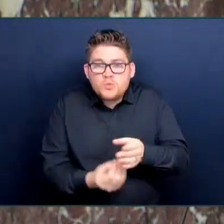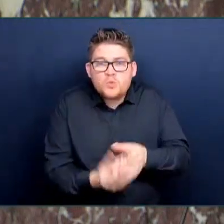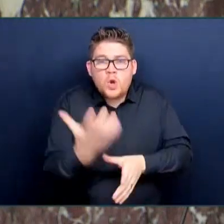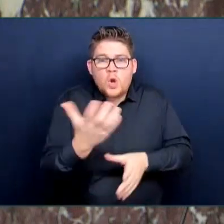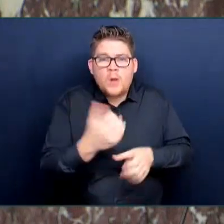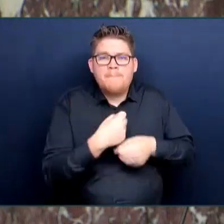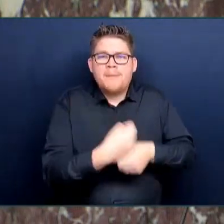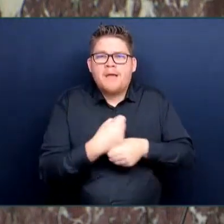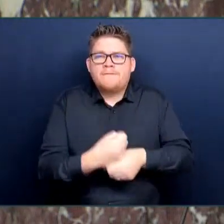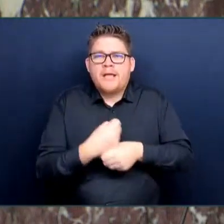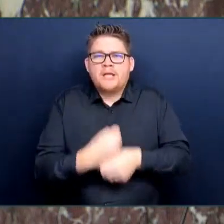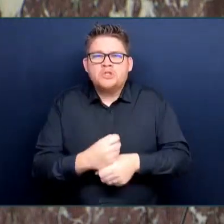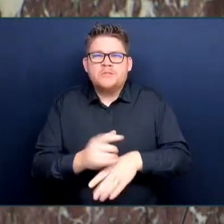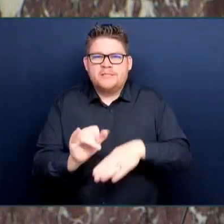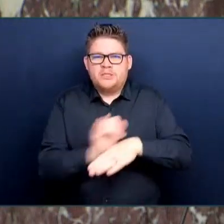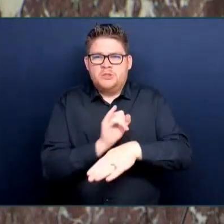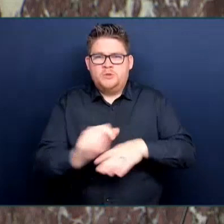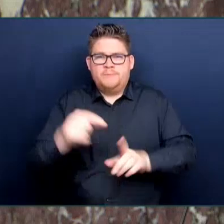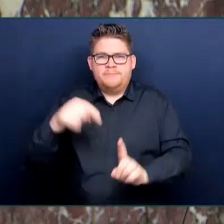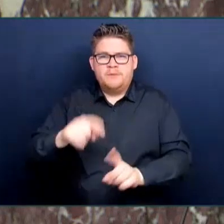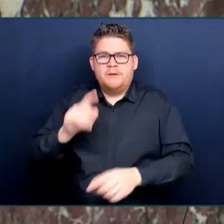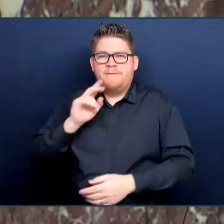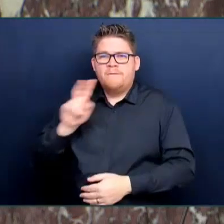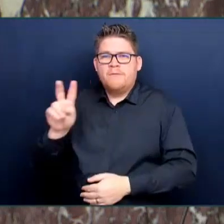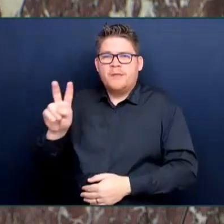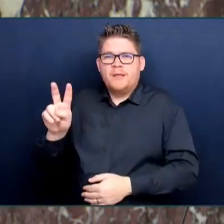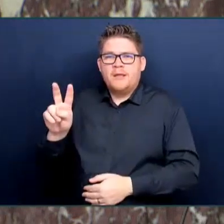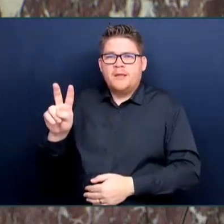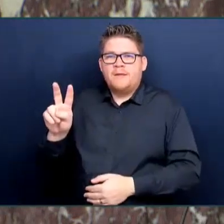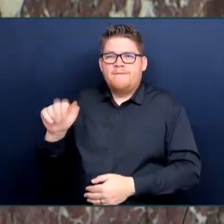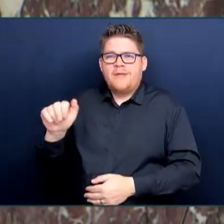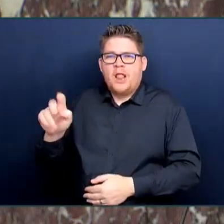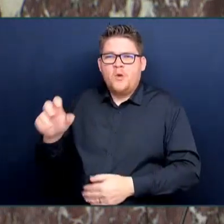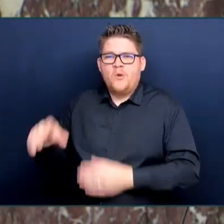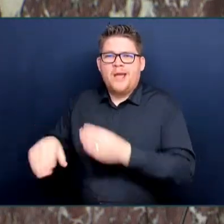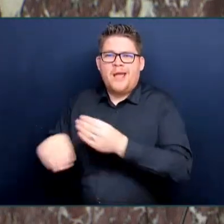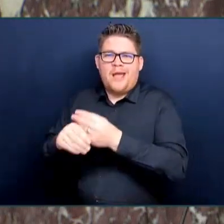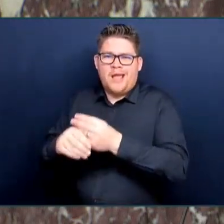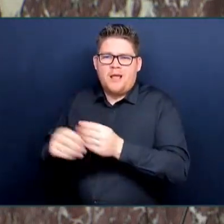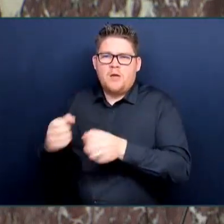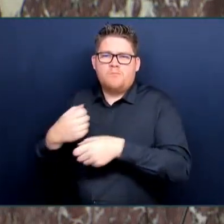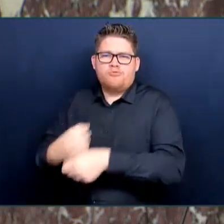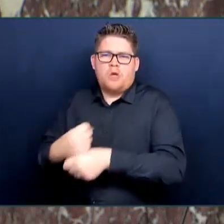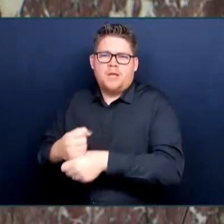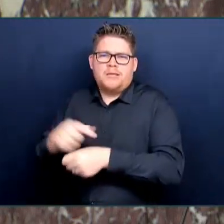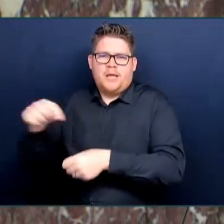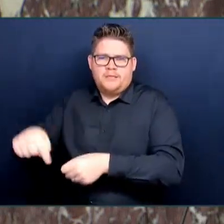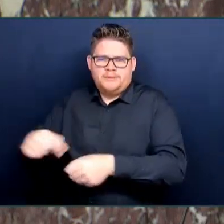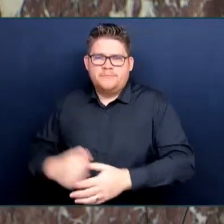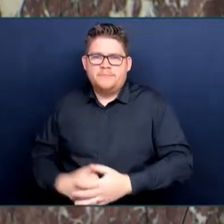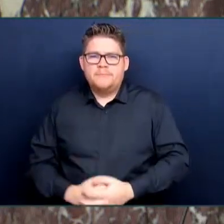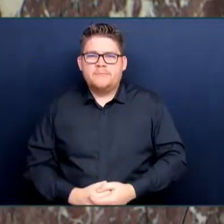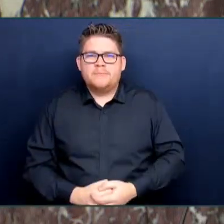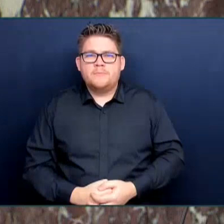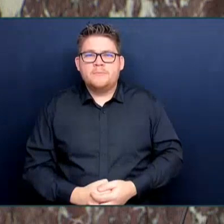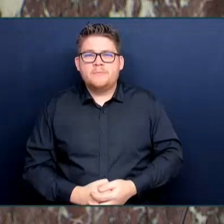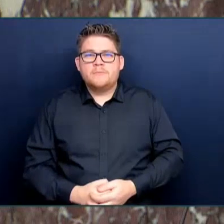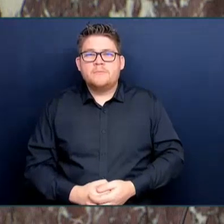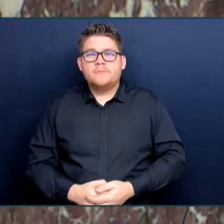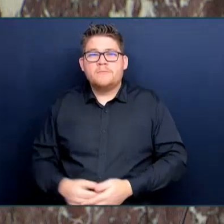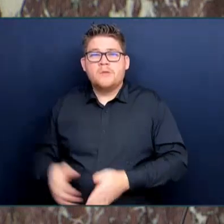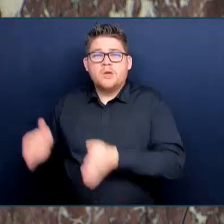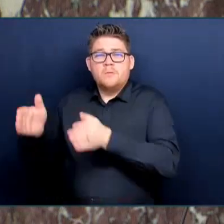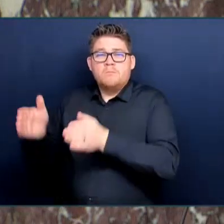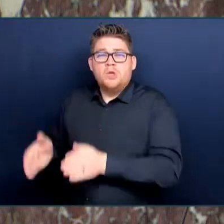Members, order. Let's hear not my thoughts, but Joe Namath of Pulp and Paper Coalition, who said on January 19th,